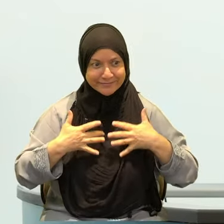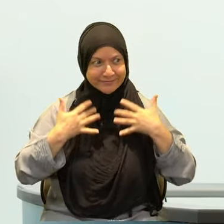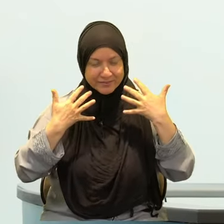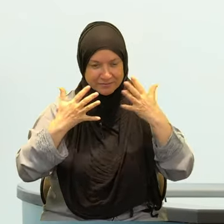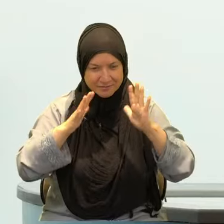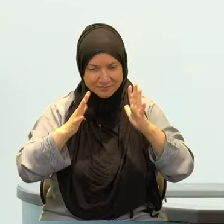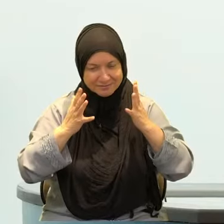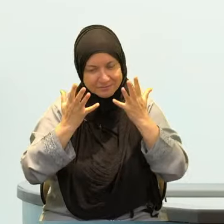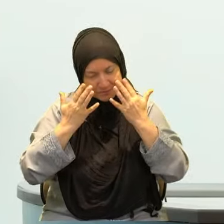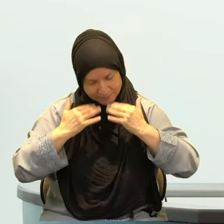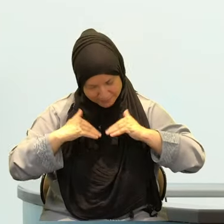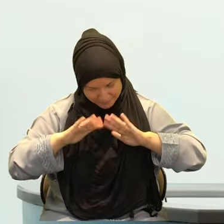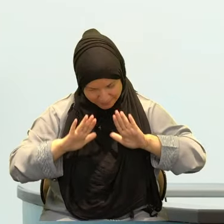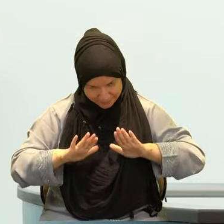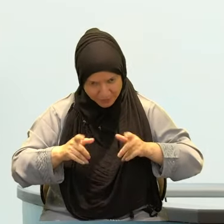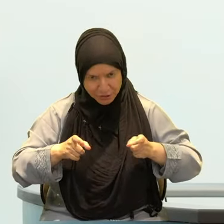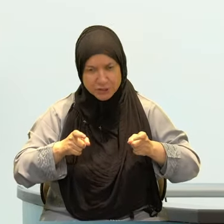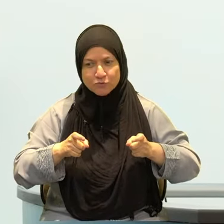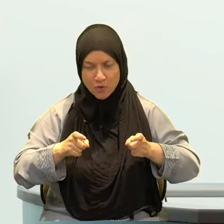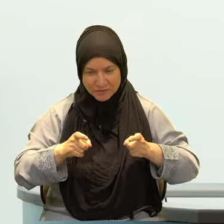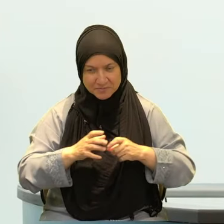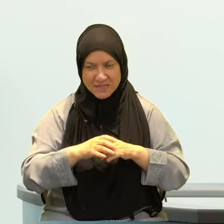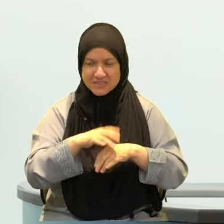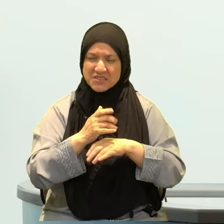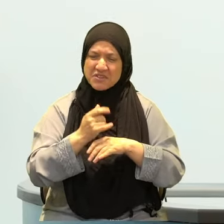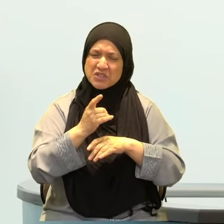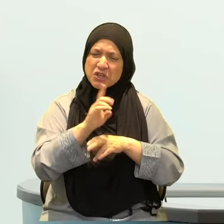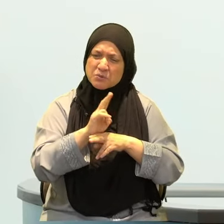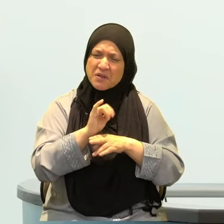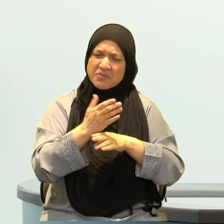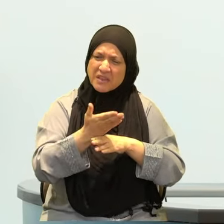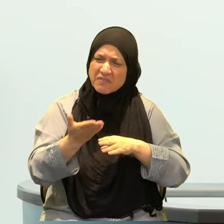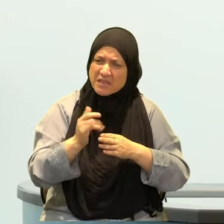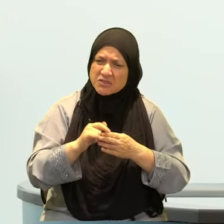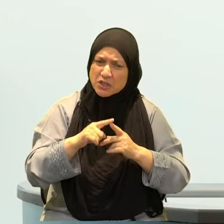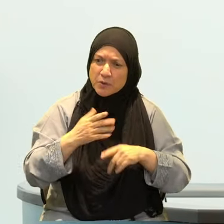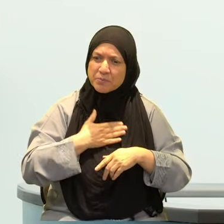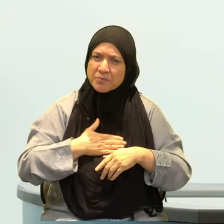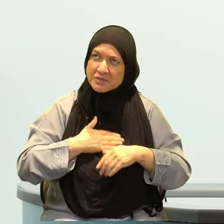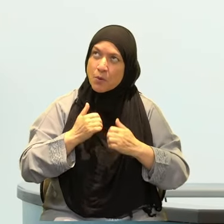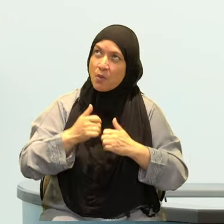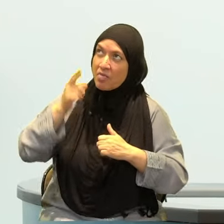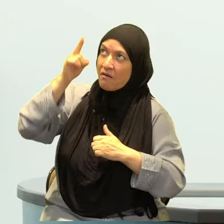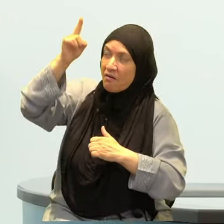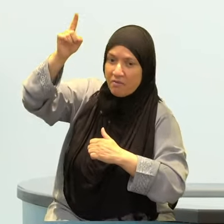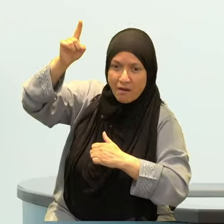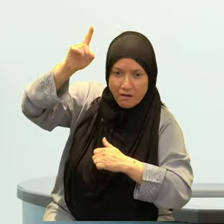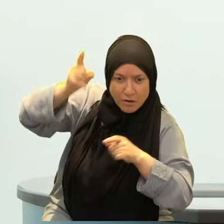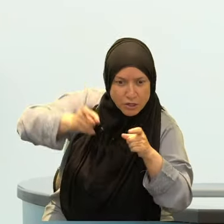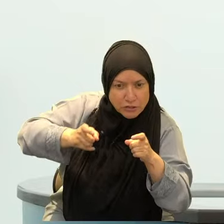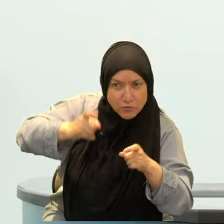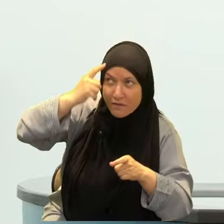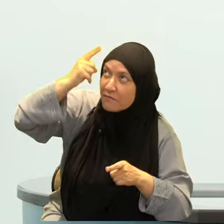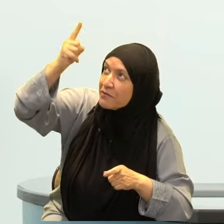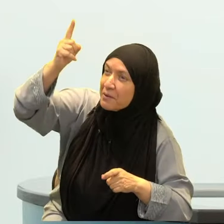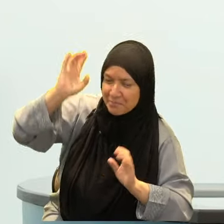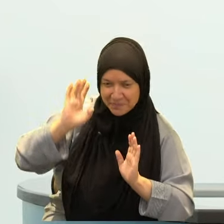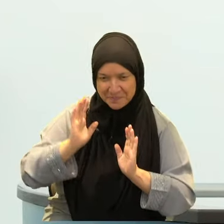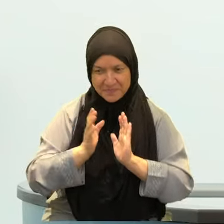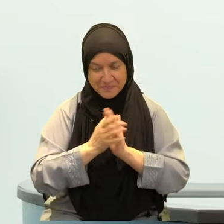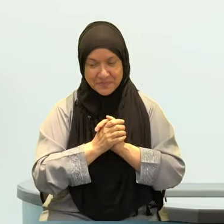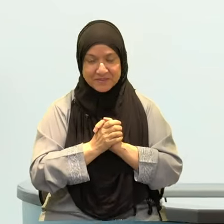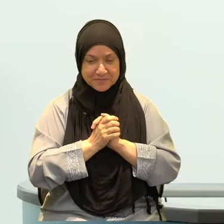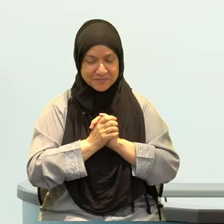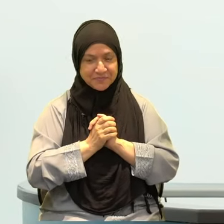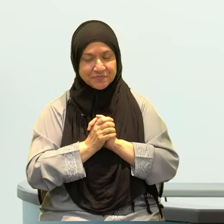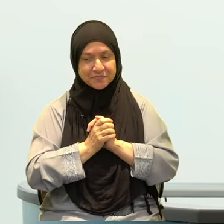to you to please Him rather than to displease Him. And in another narration Qala Sallallahu Alaihi Wasallam or rather Abu Huraira radiallahu